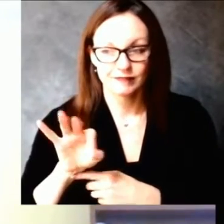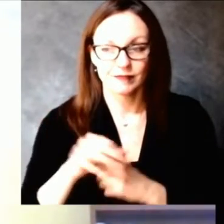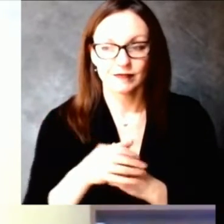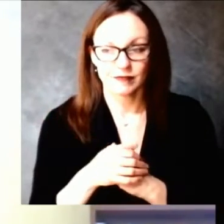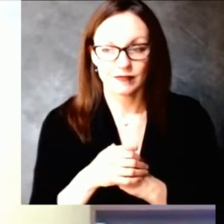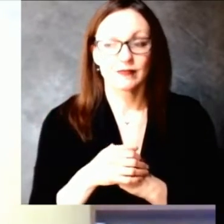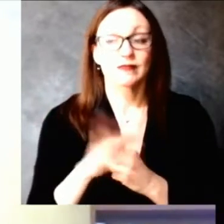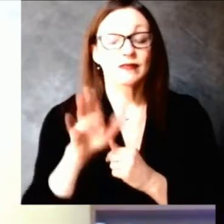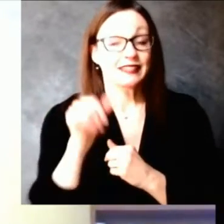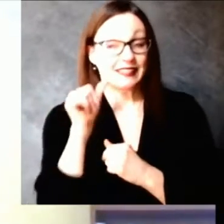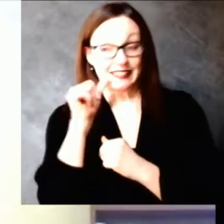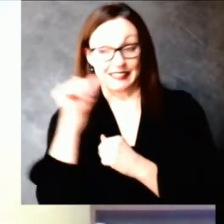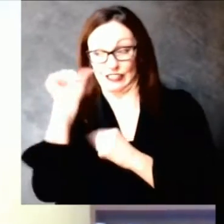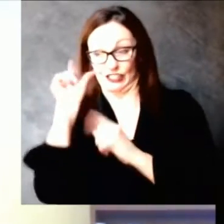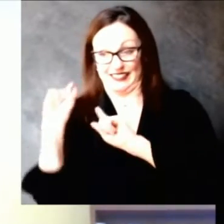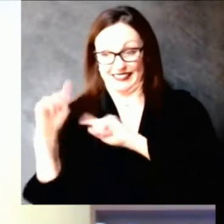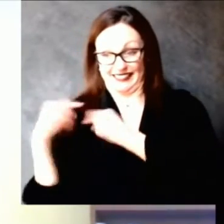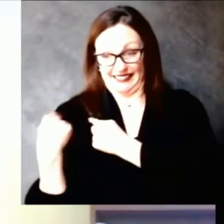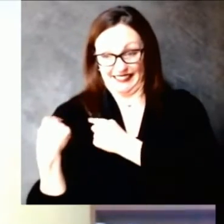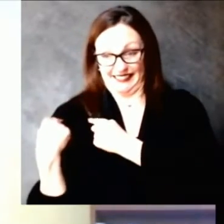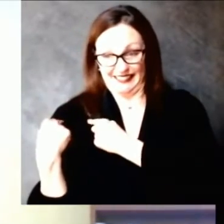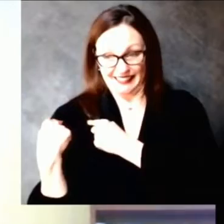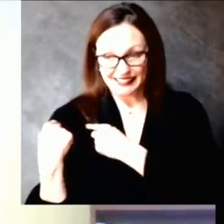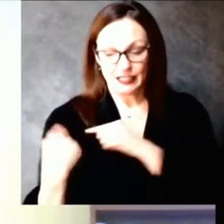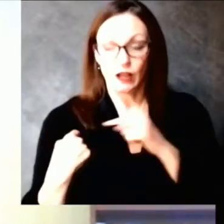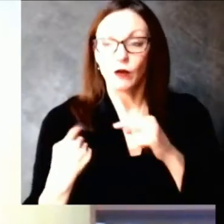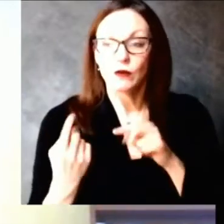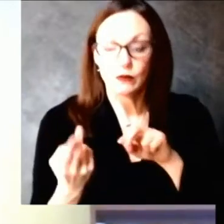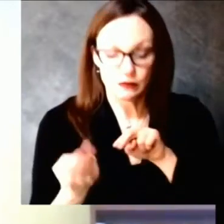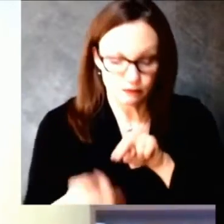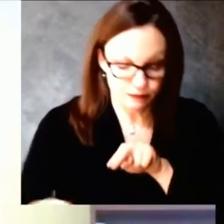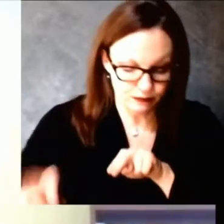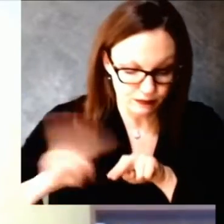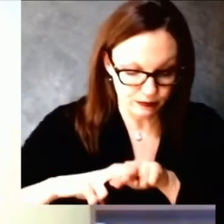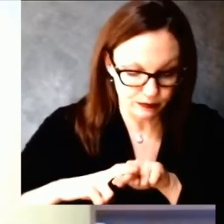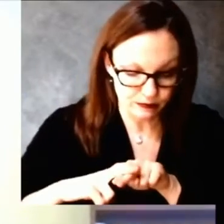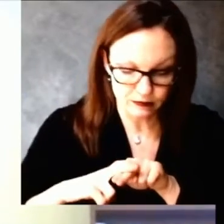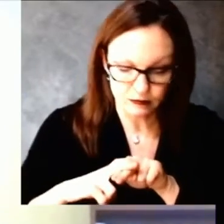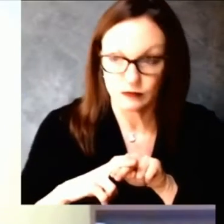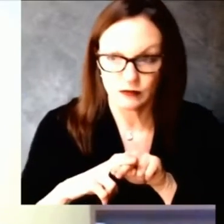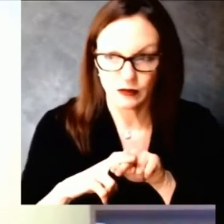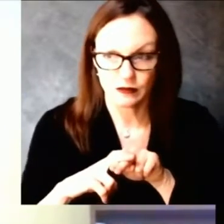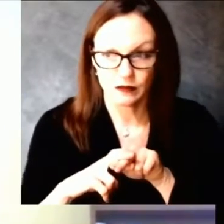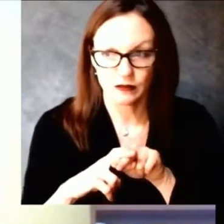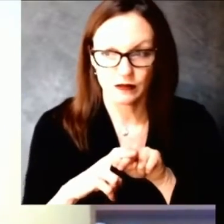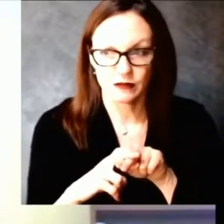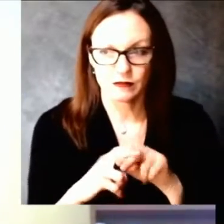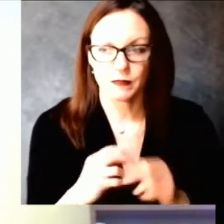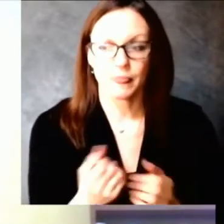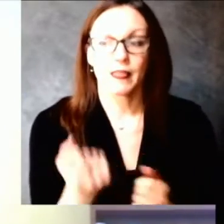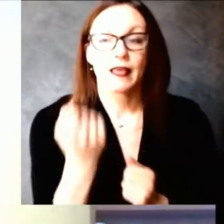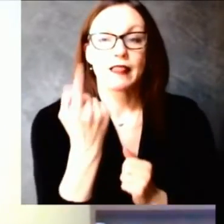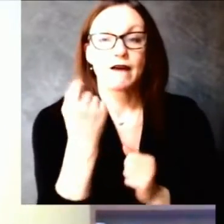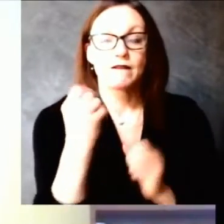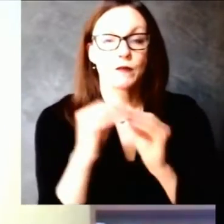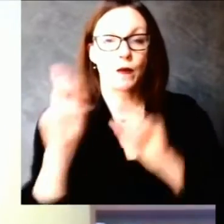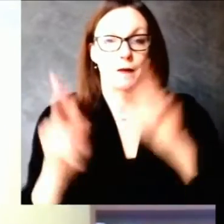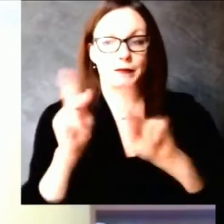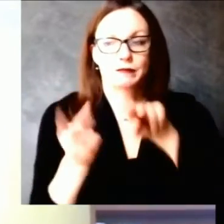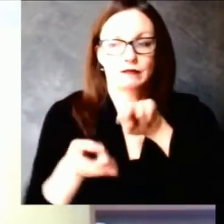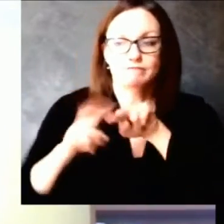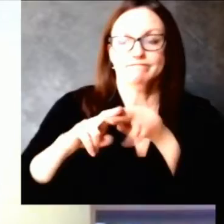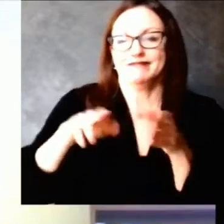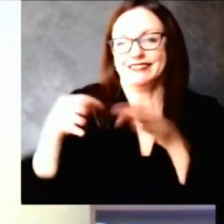total deaths to 6,140 people. Our thoughts are with their